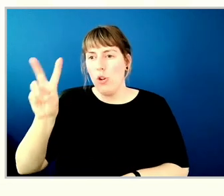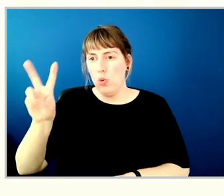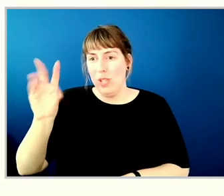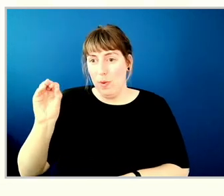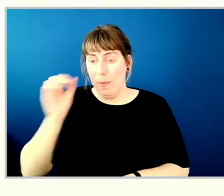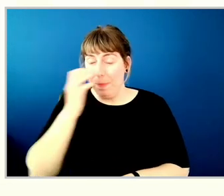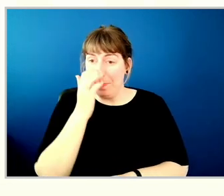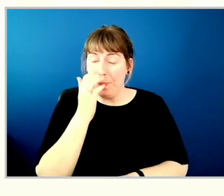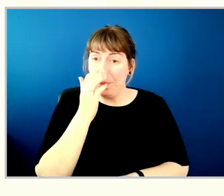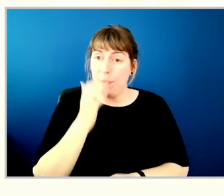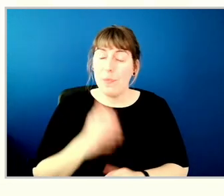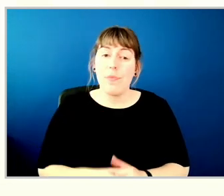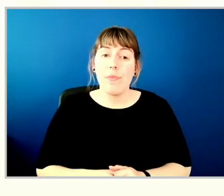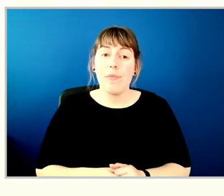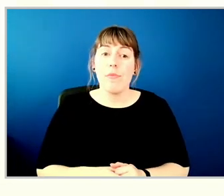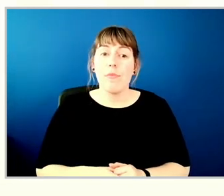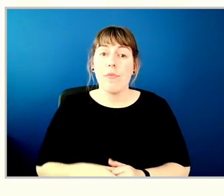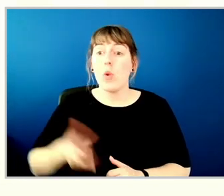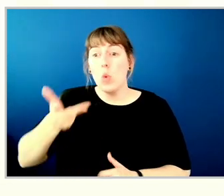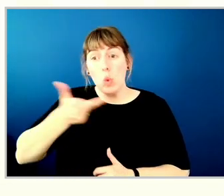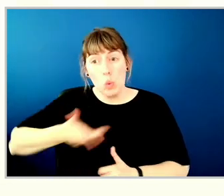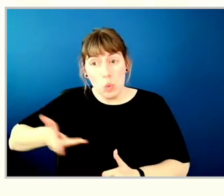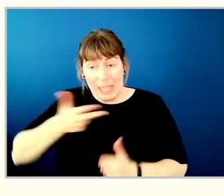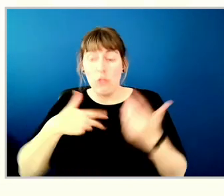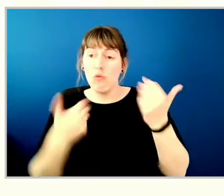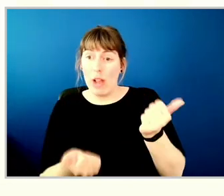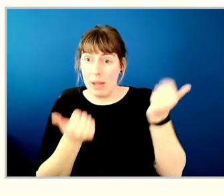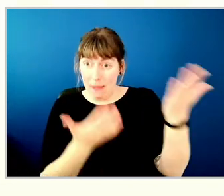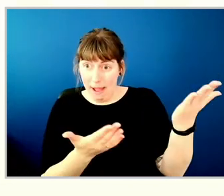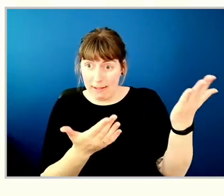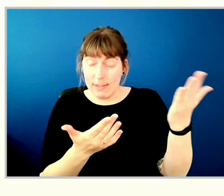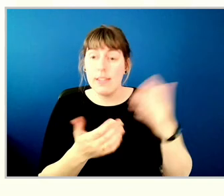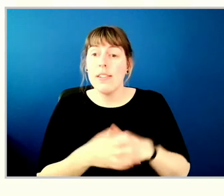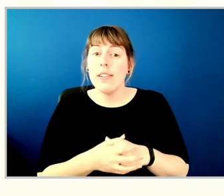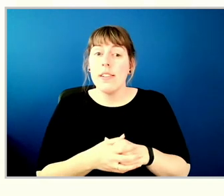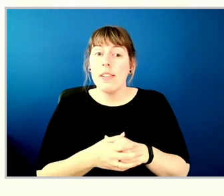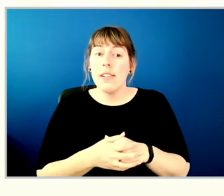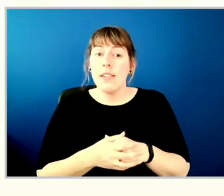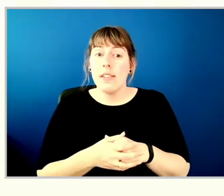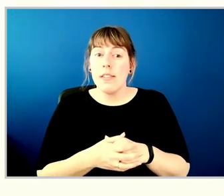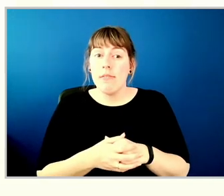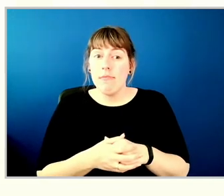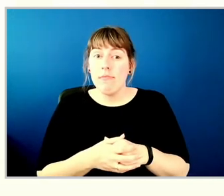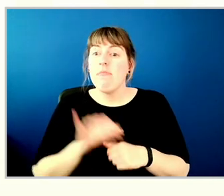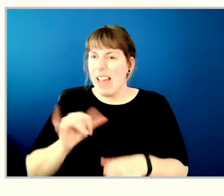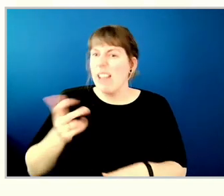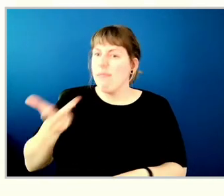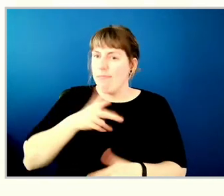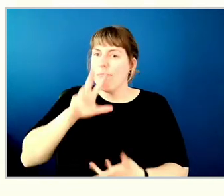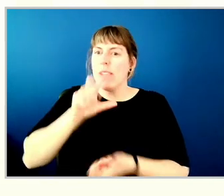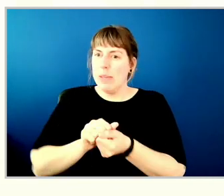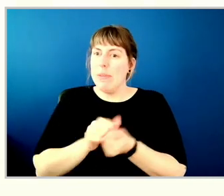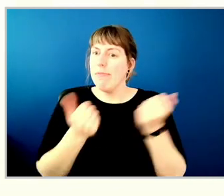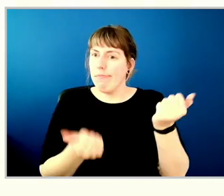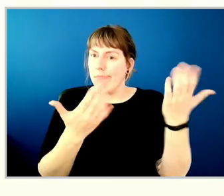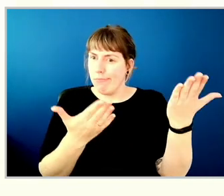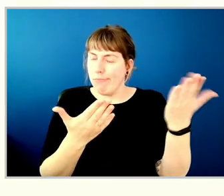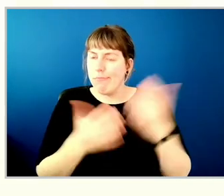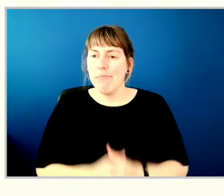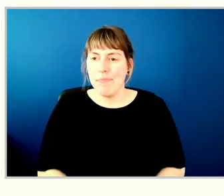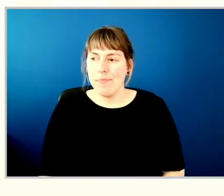We made these recommendations and we presented them, and these are the recommendations of the committee. They have not been changed.